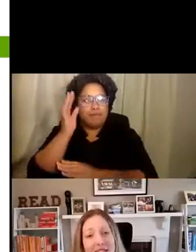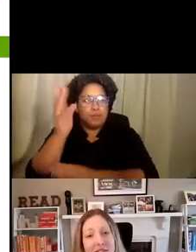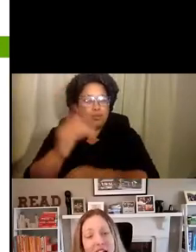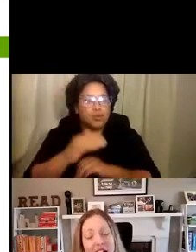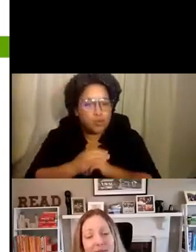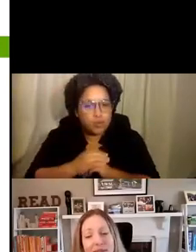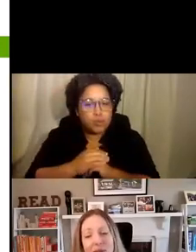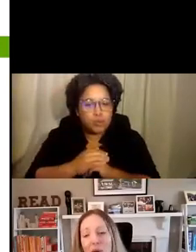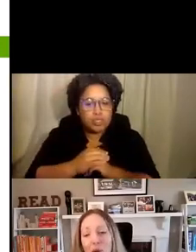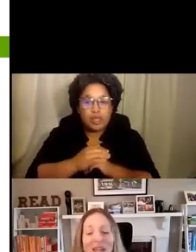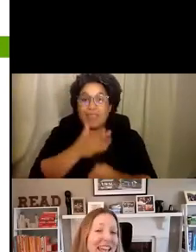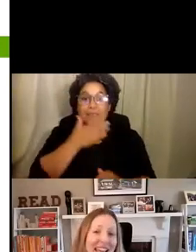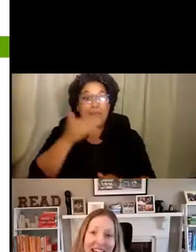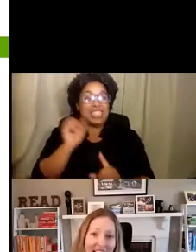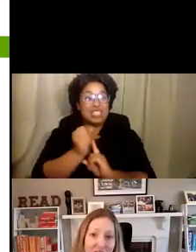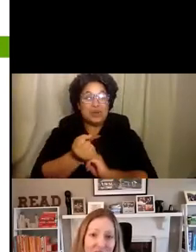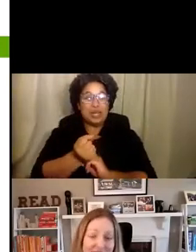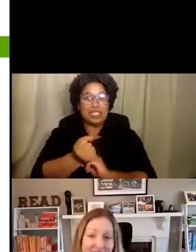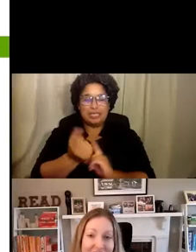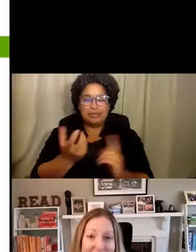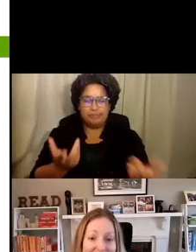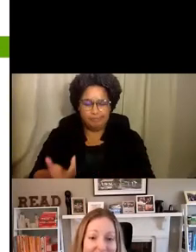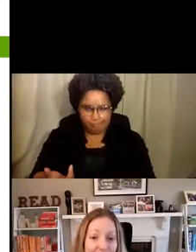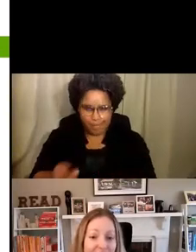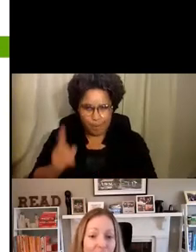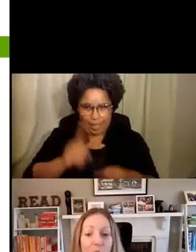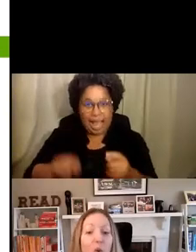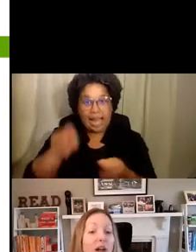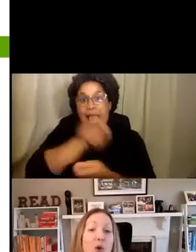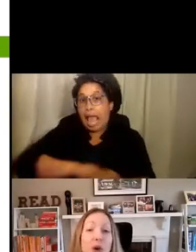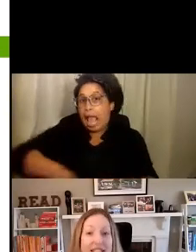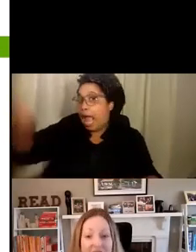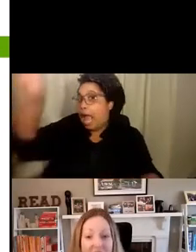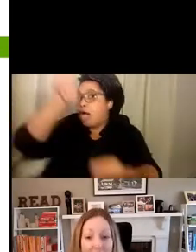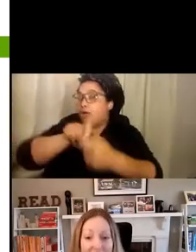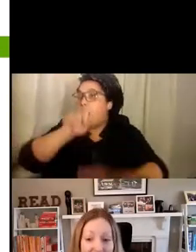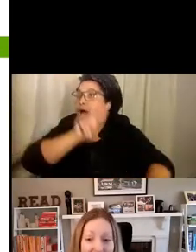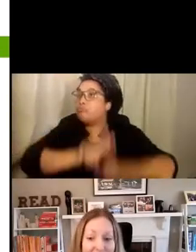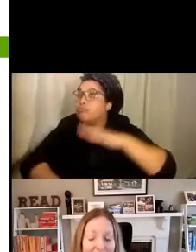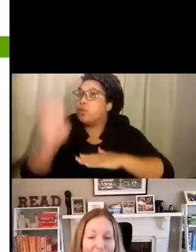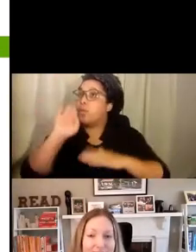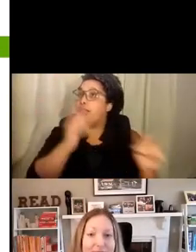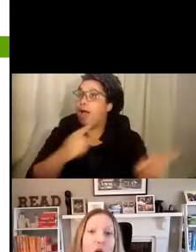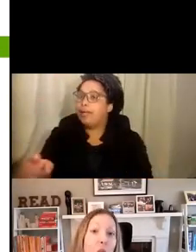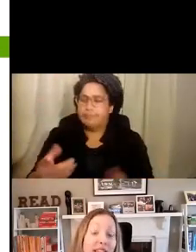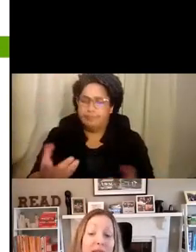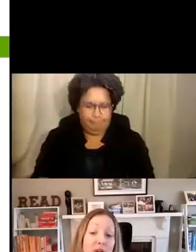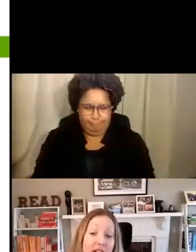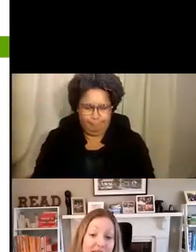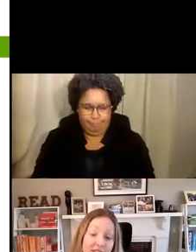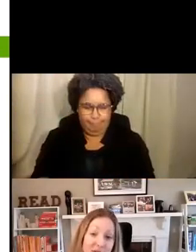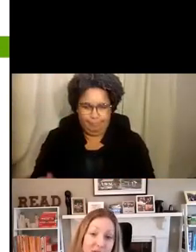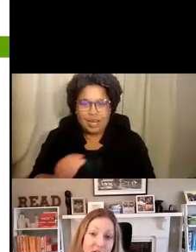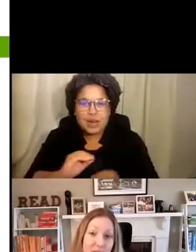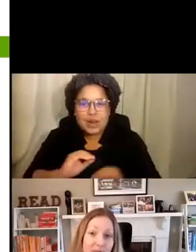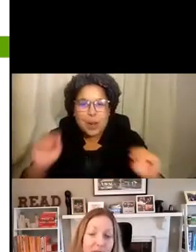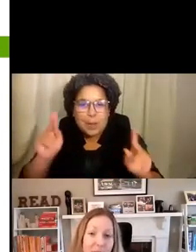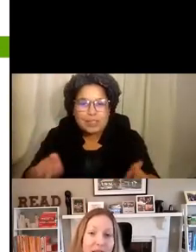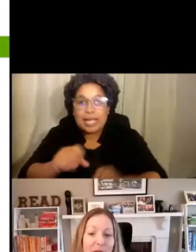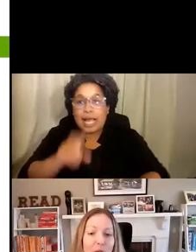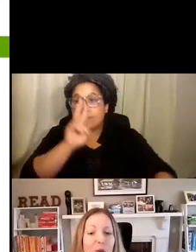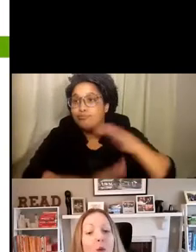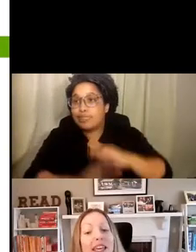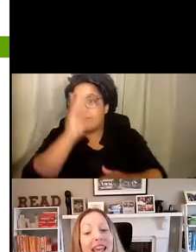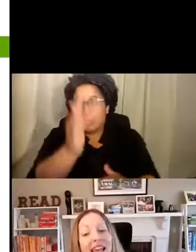in the best of times, we can't accurately anticipate what's going to come ahead. No one can predict the future.